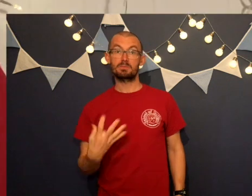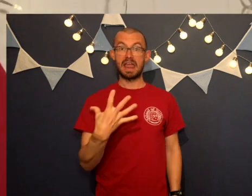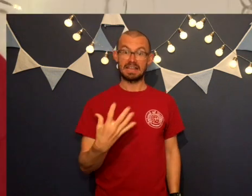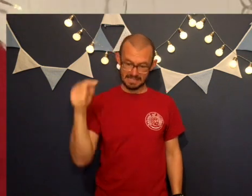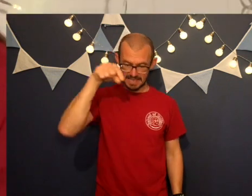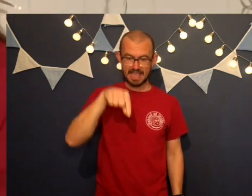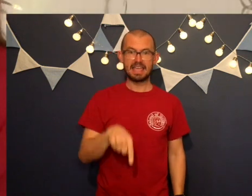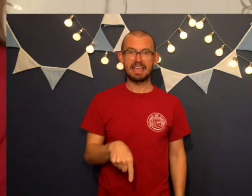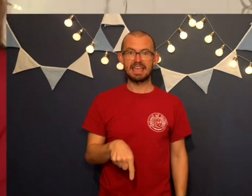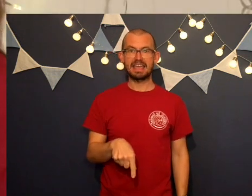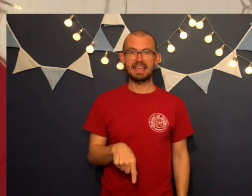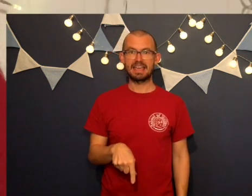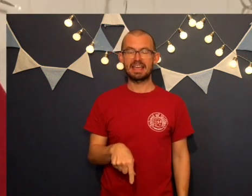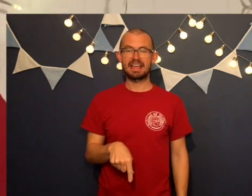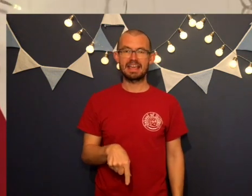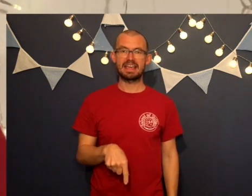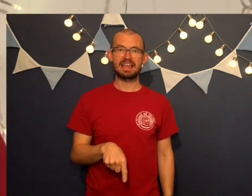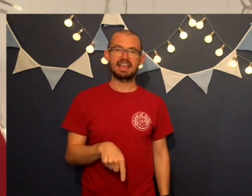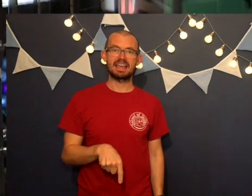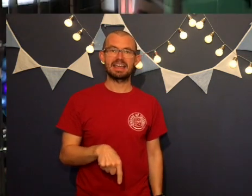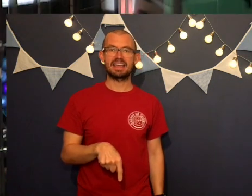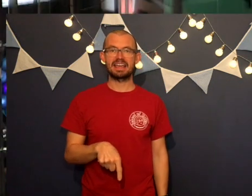Spring is here,